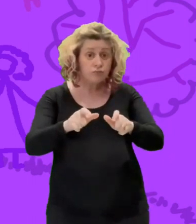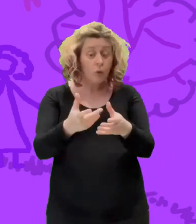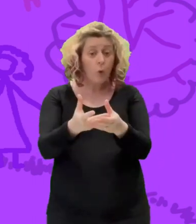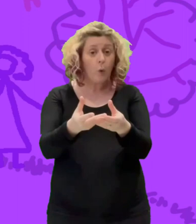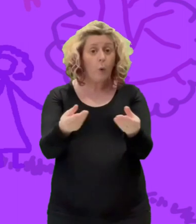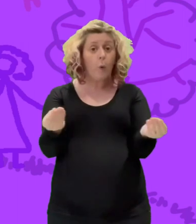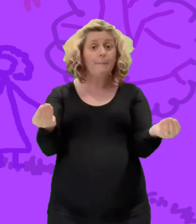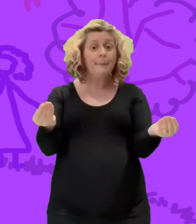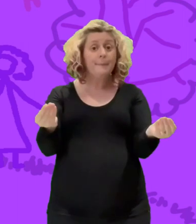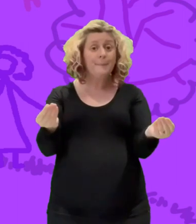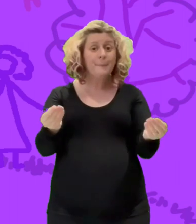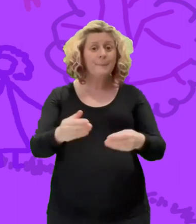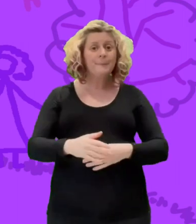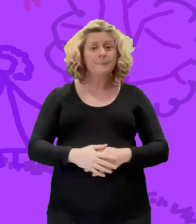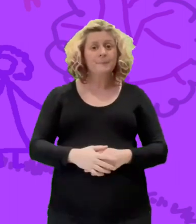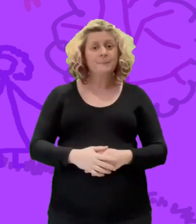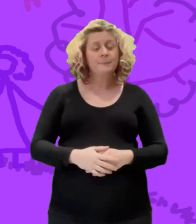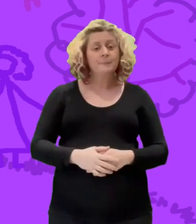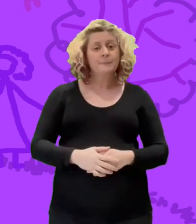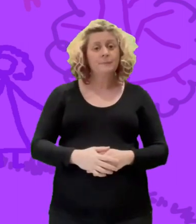or even go away